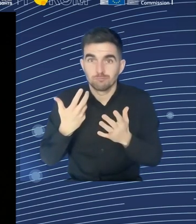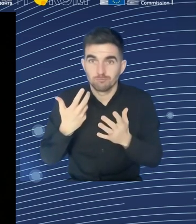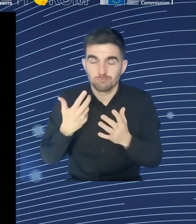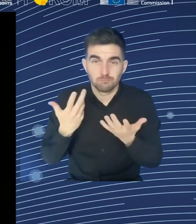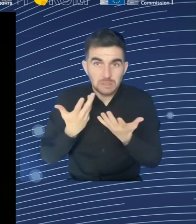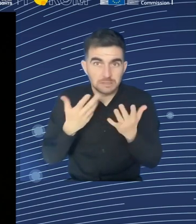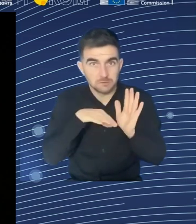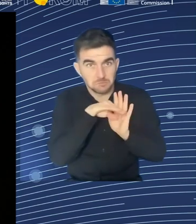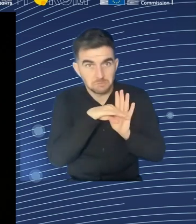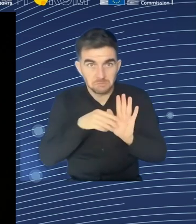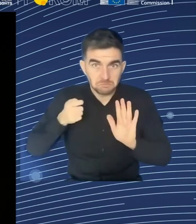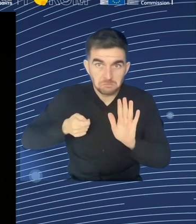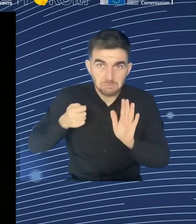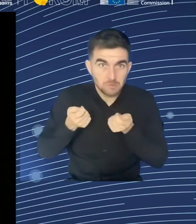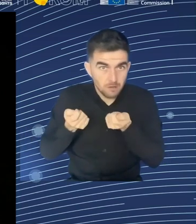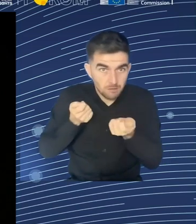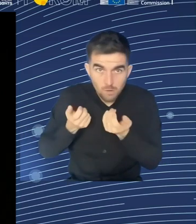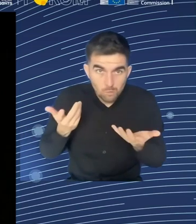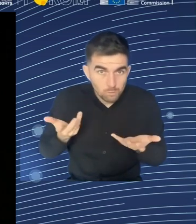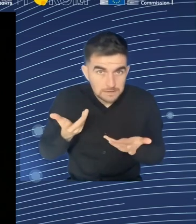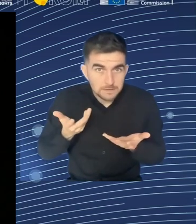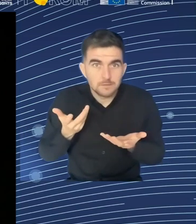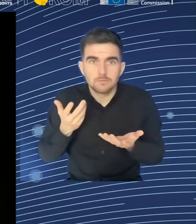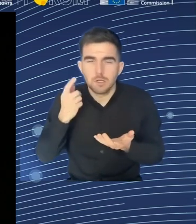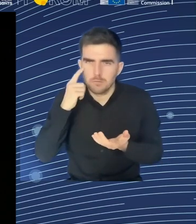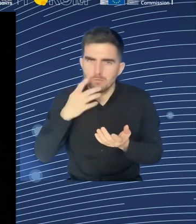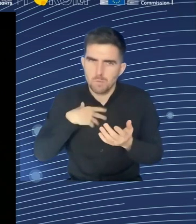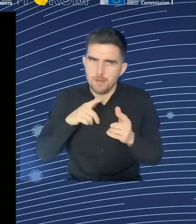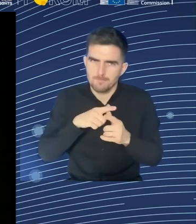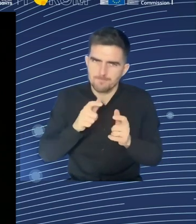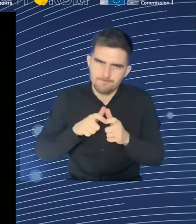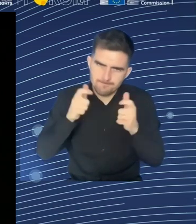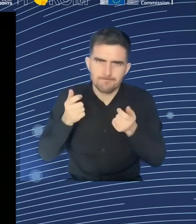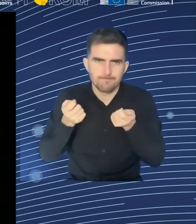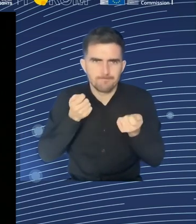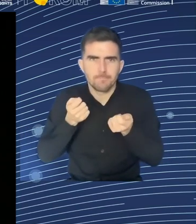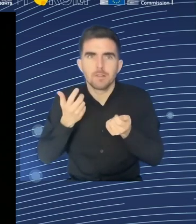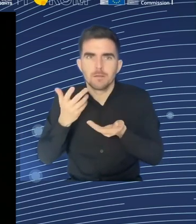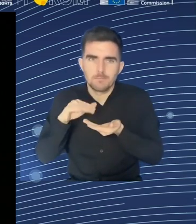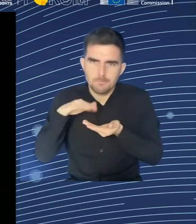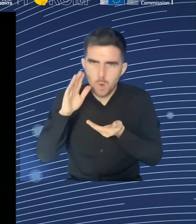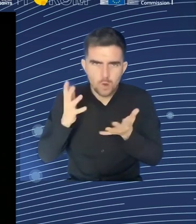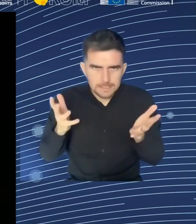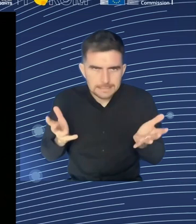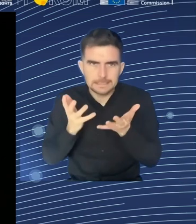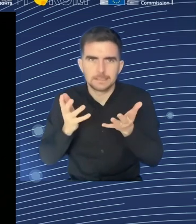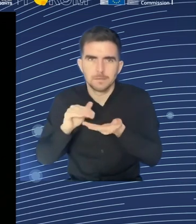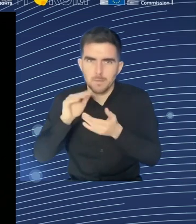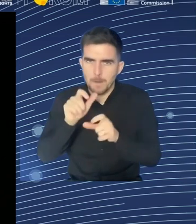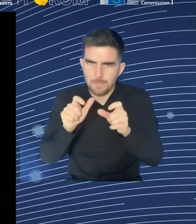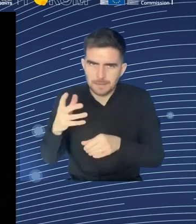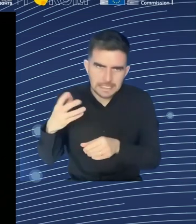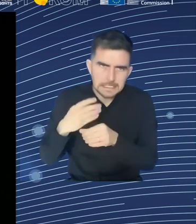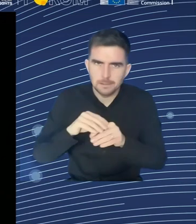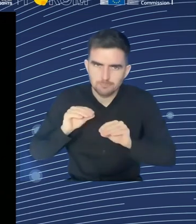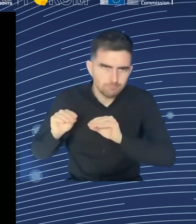private actors, that there are incentives in place, that the companies are incentivized to find the right